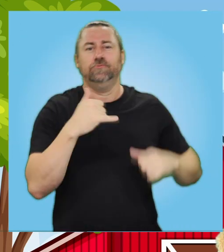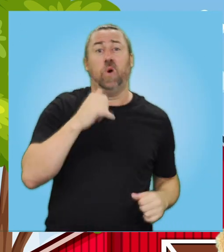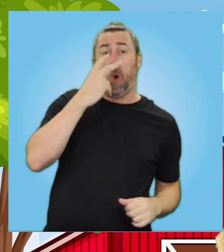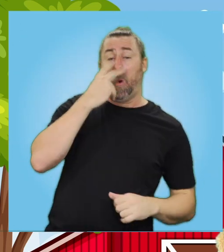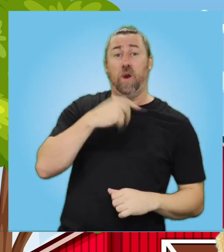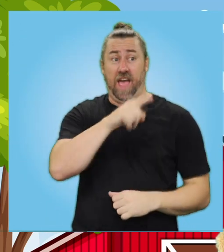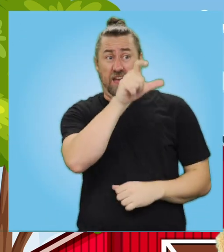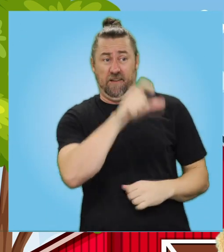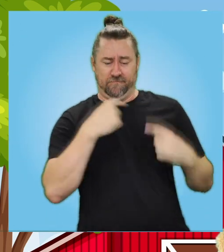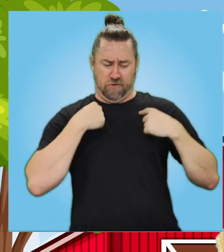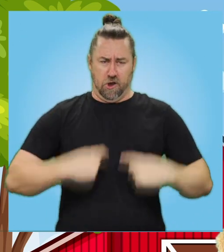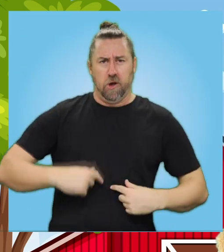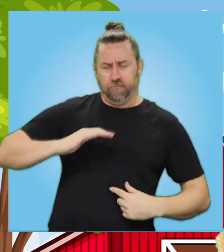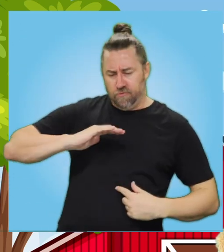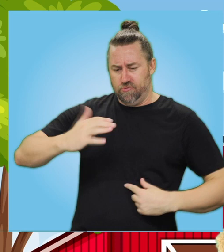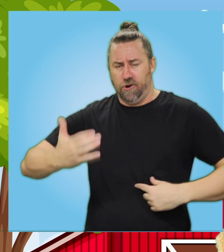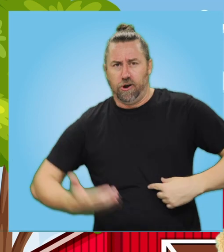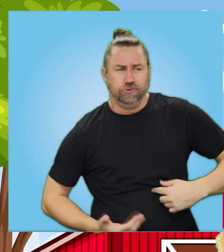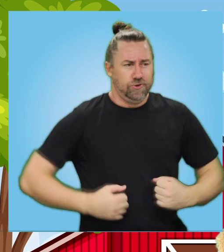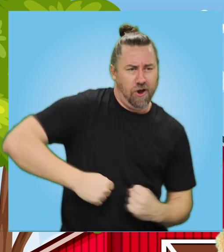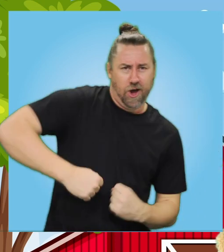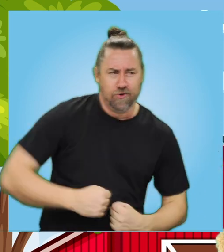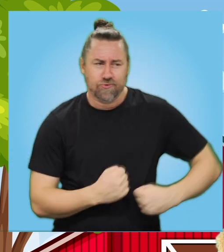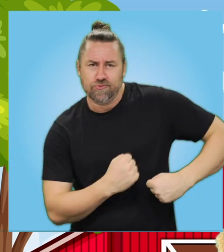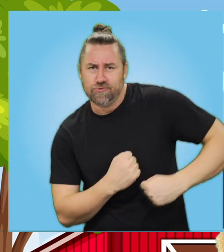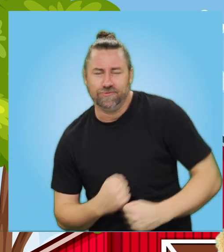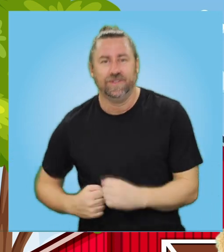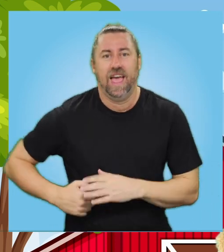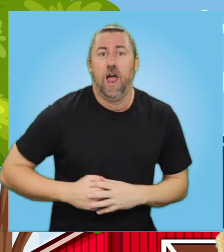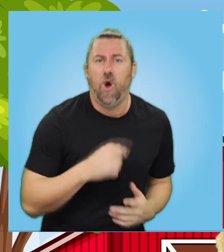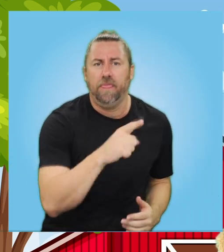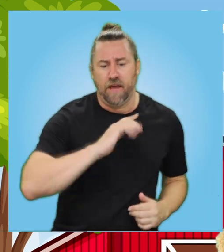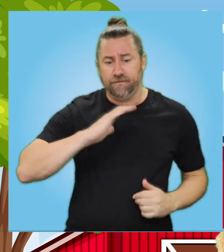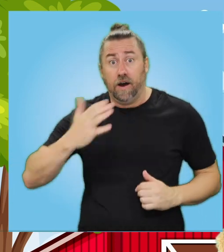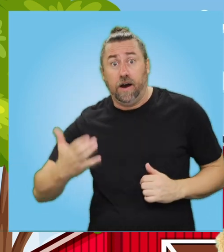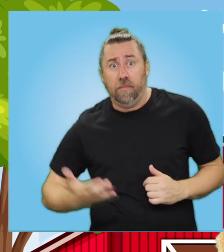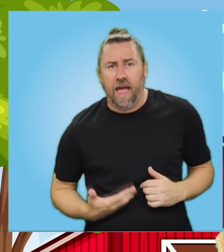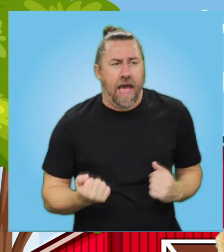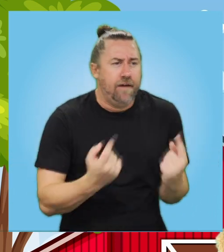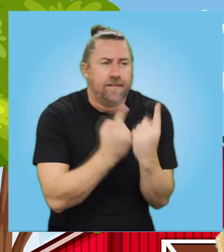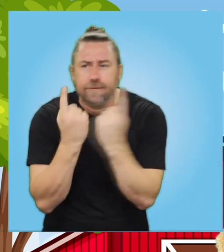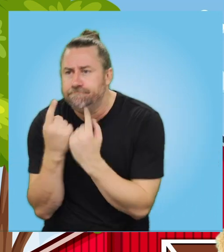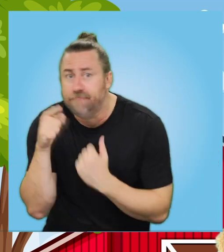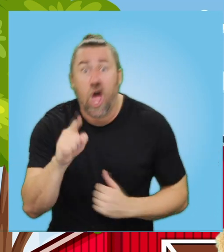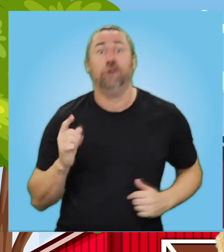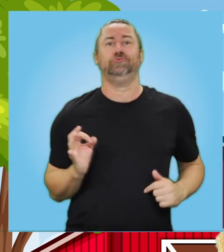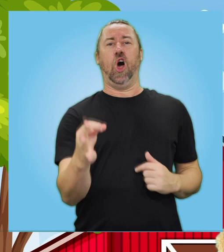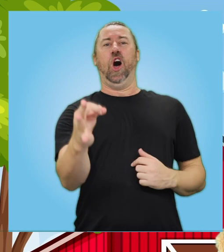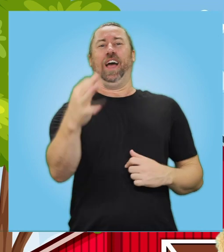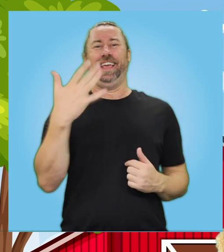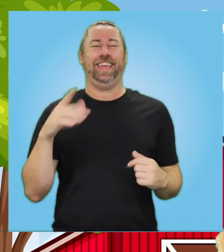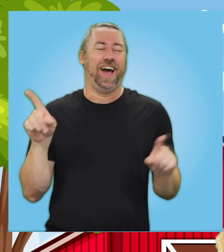Old Macdonald had a farm, E-I-E-I-O. And on that farm he had a dog,